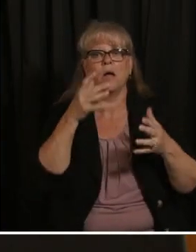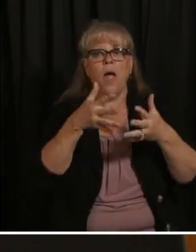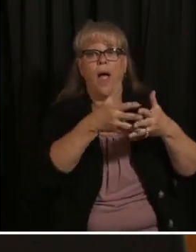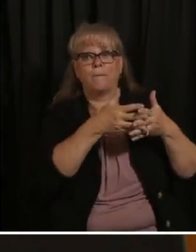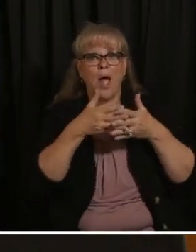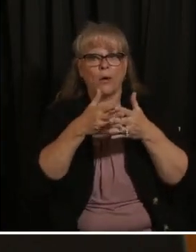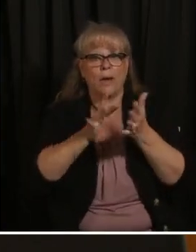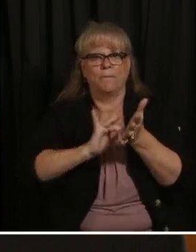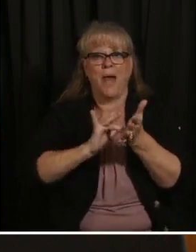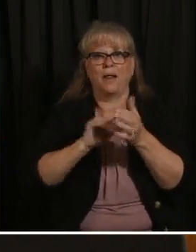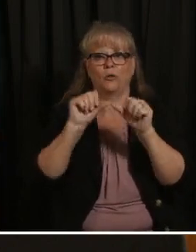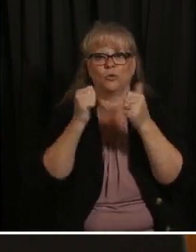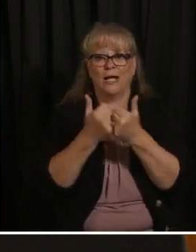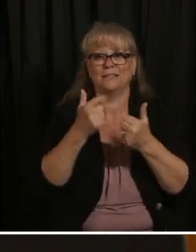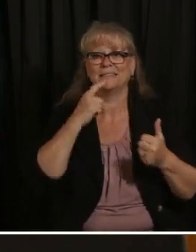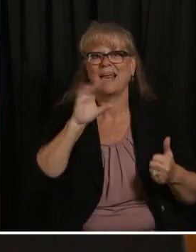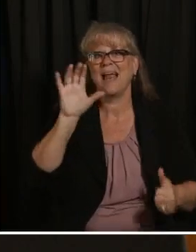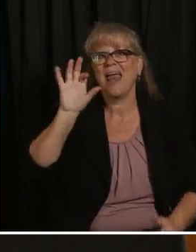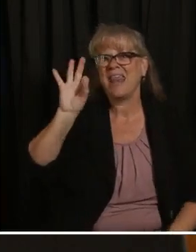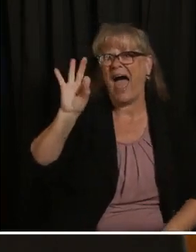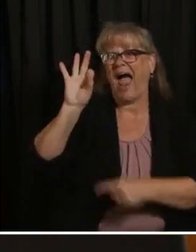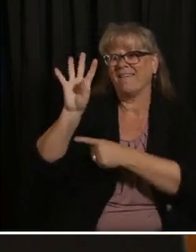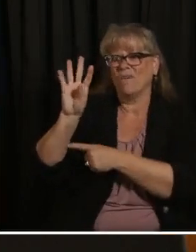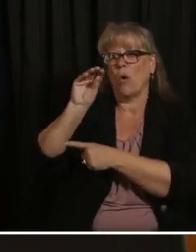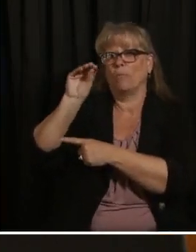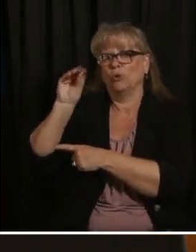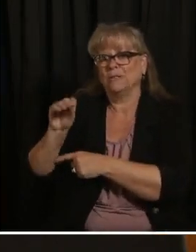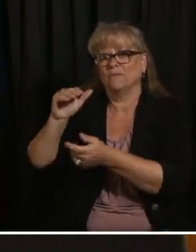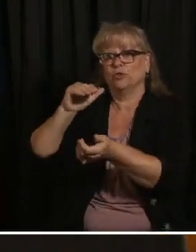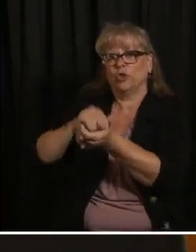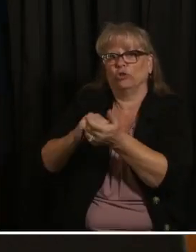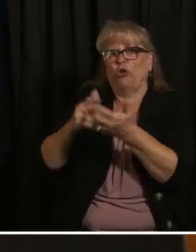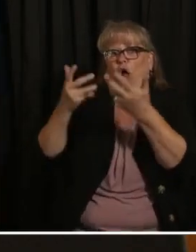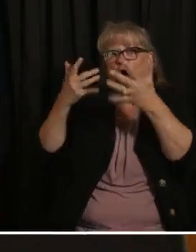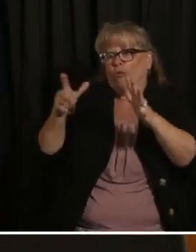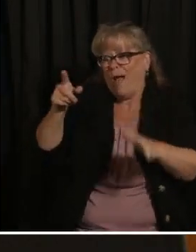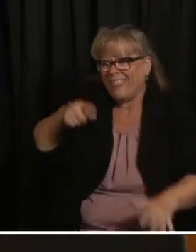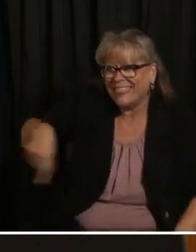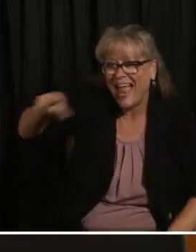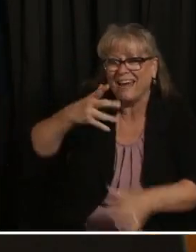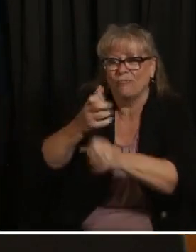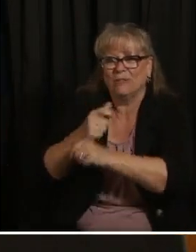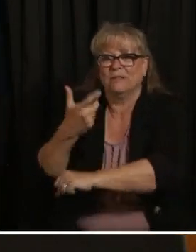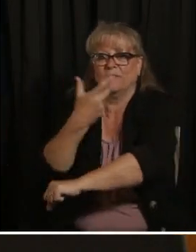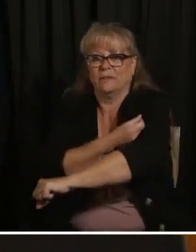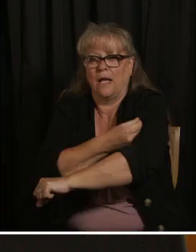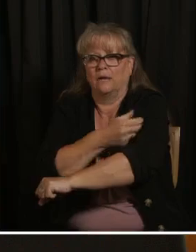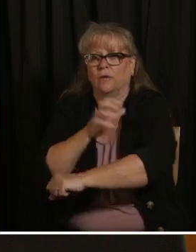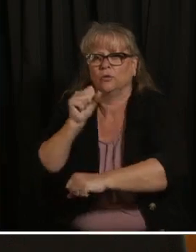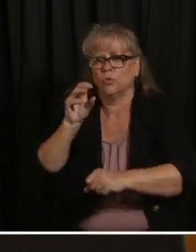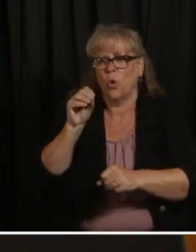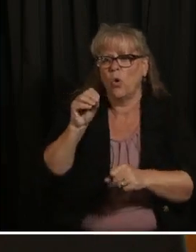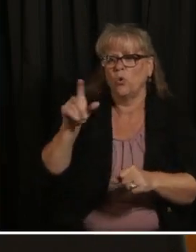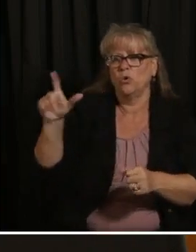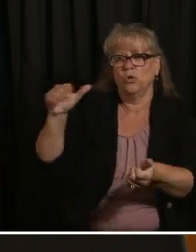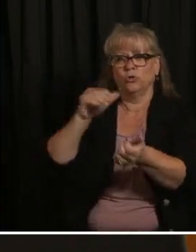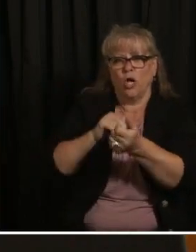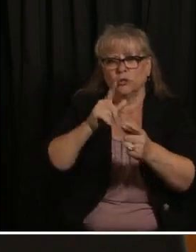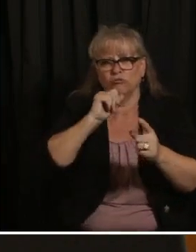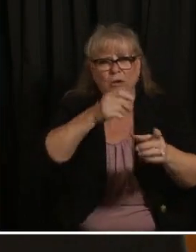94 percent of doctors have been vaccinated which really begs the question what do they know that everybody else doesn't know because